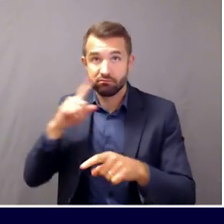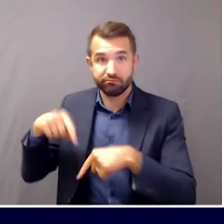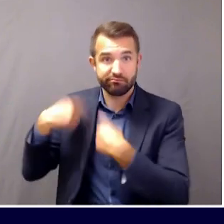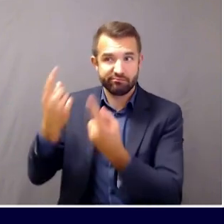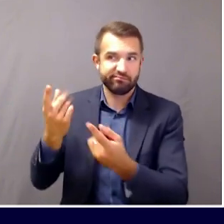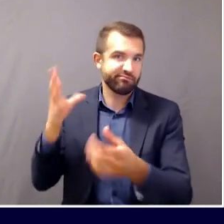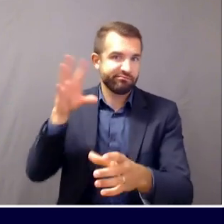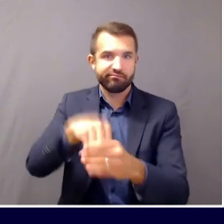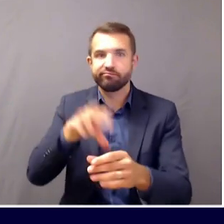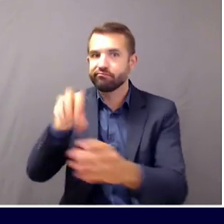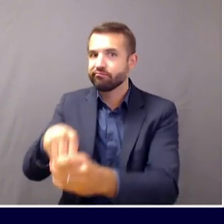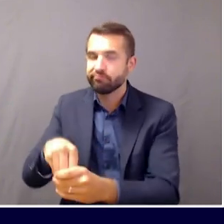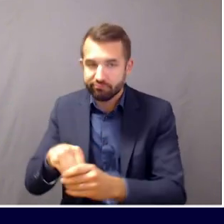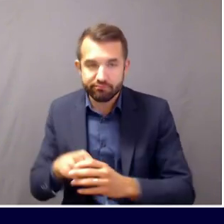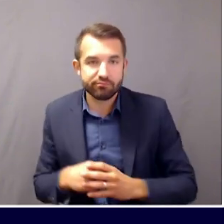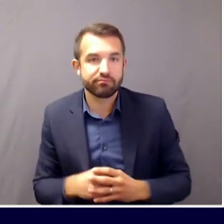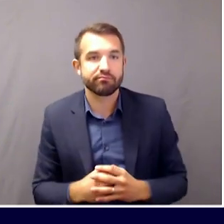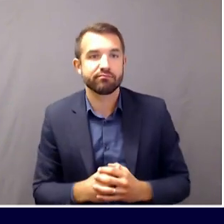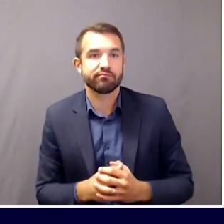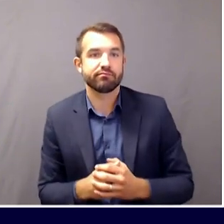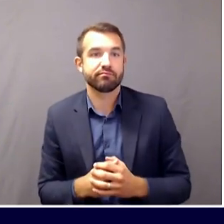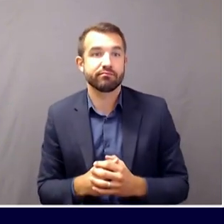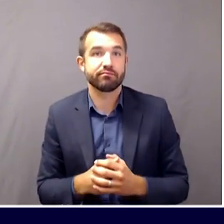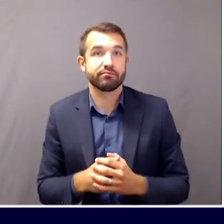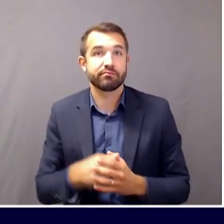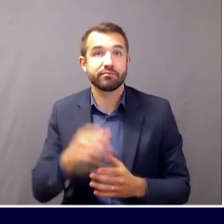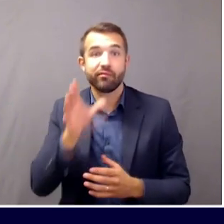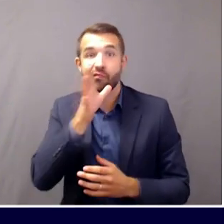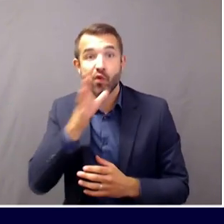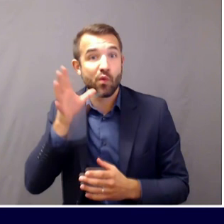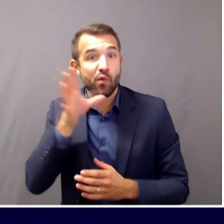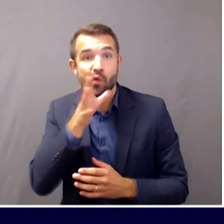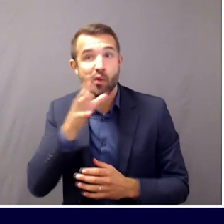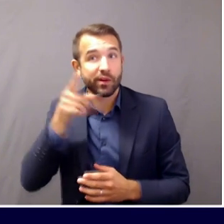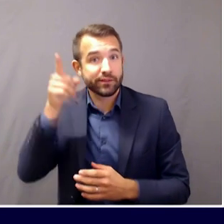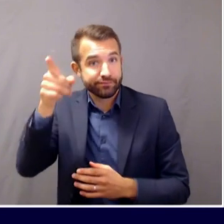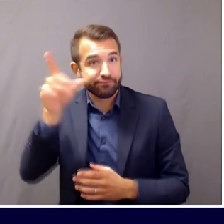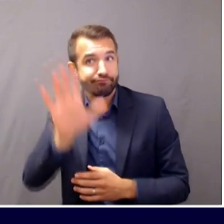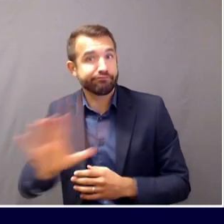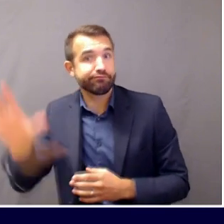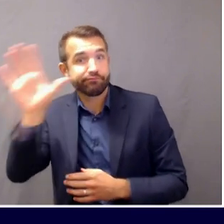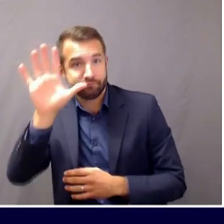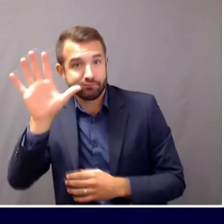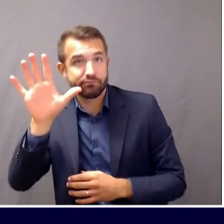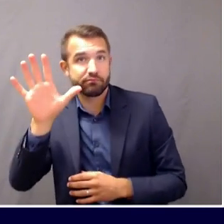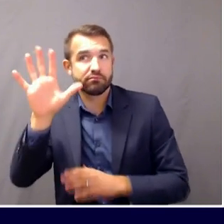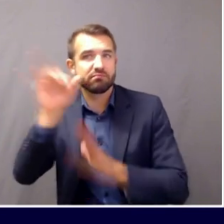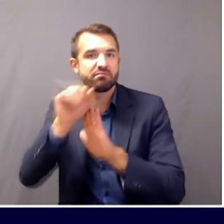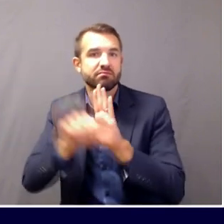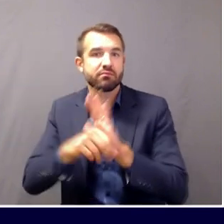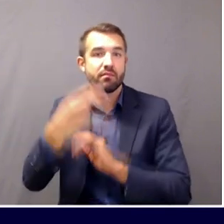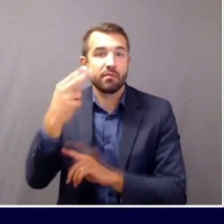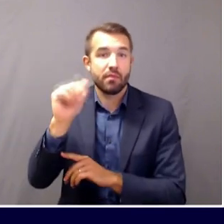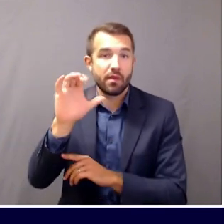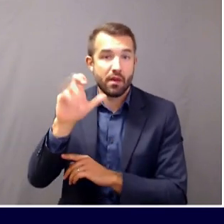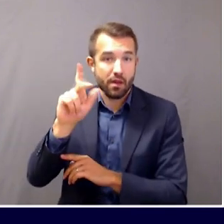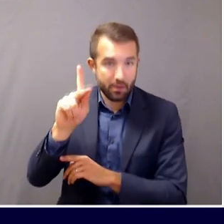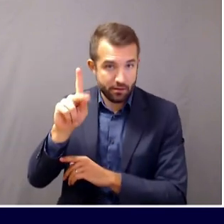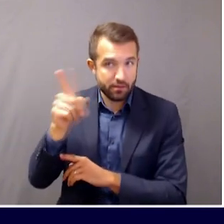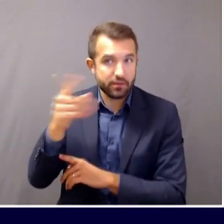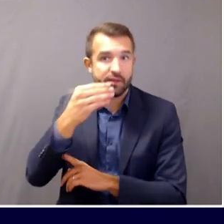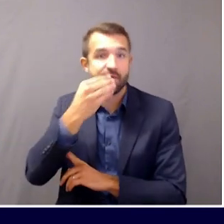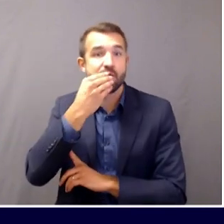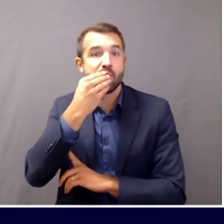some of the outbreaks associated with agricultural sites across the state. At Hancock Foods, there have been a total of 12